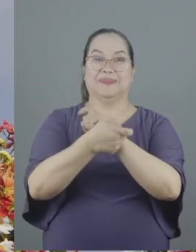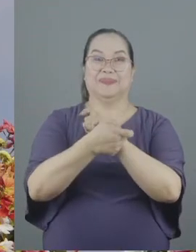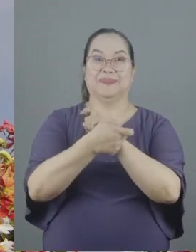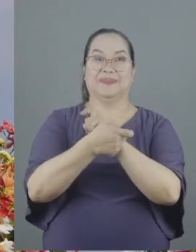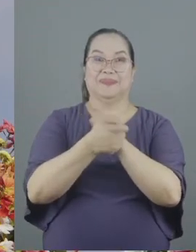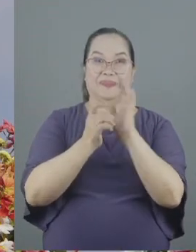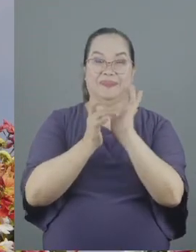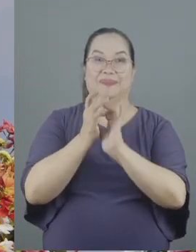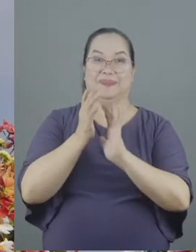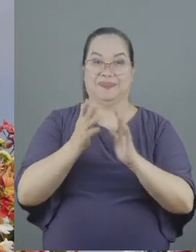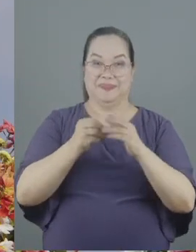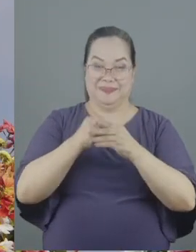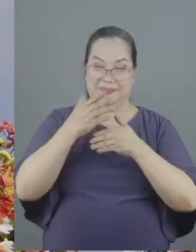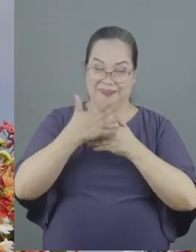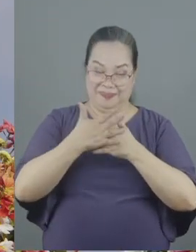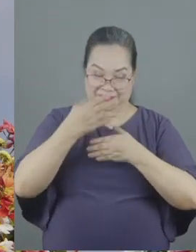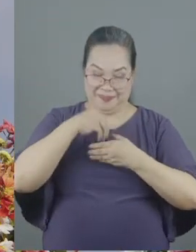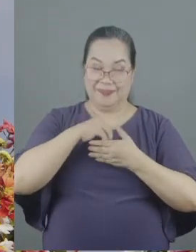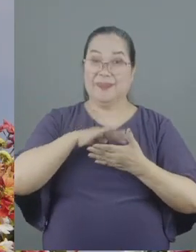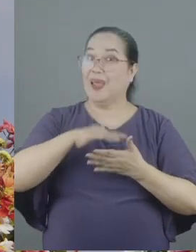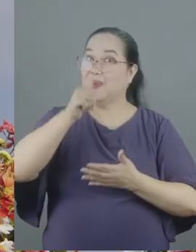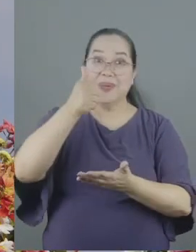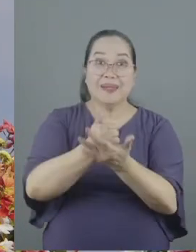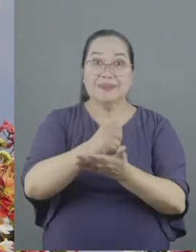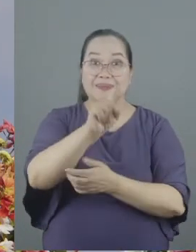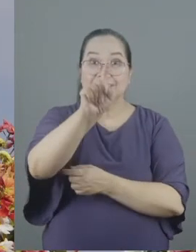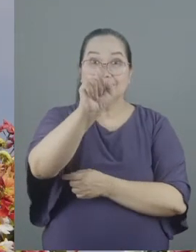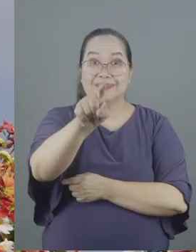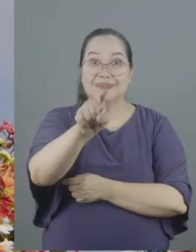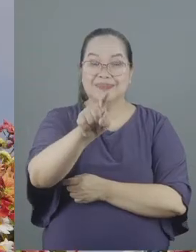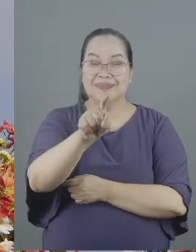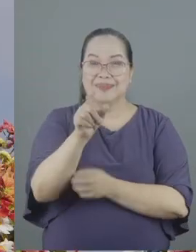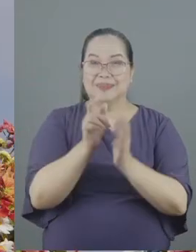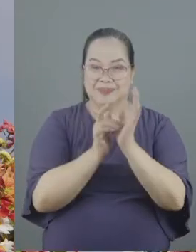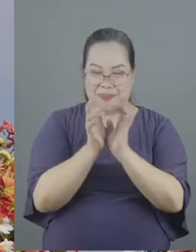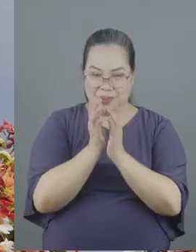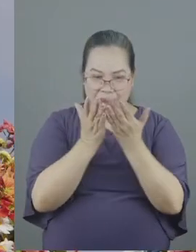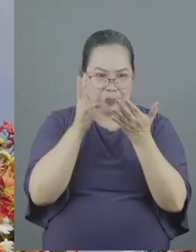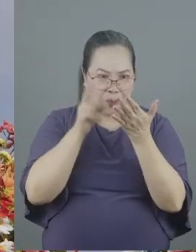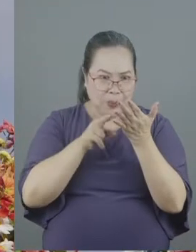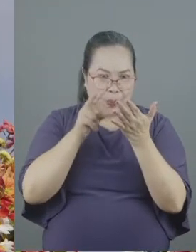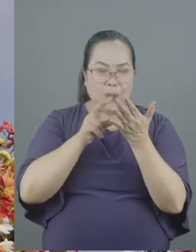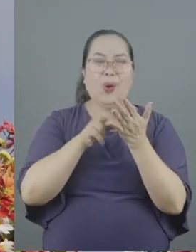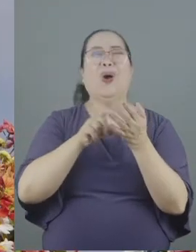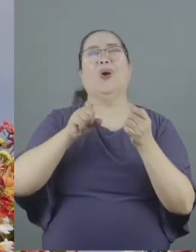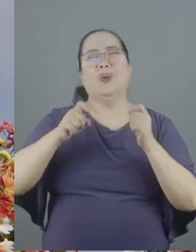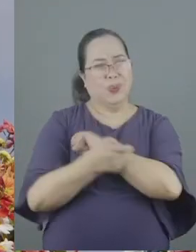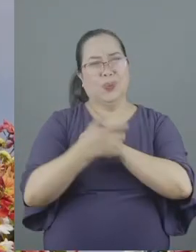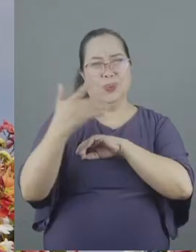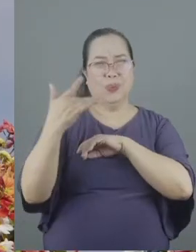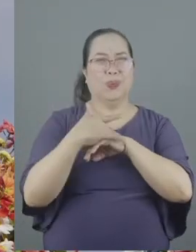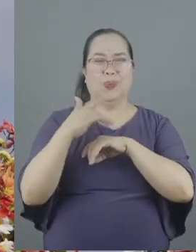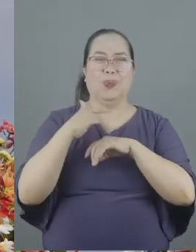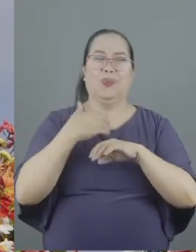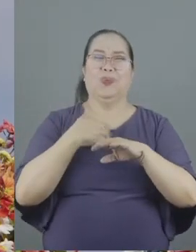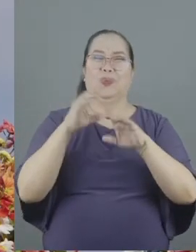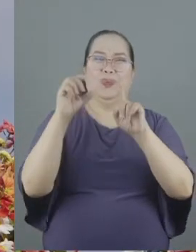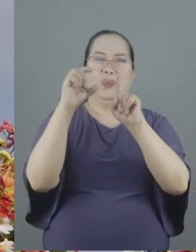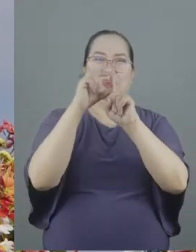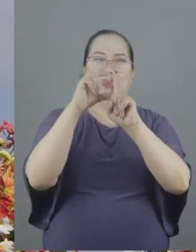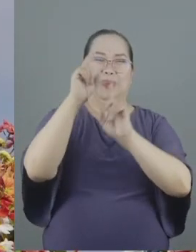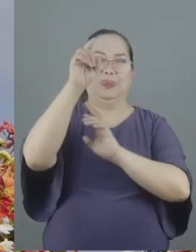inside out isn't that true amen and after admonishing the strong with the word he says